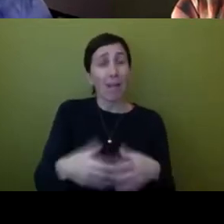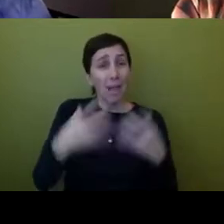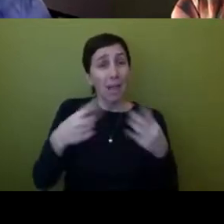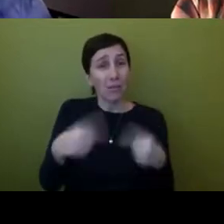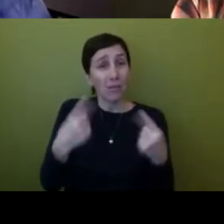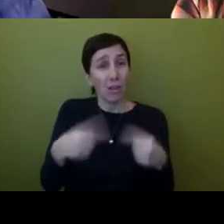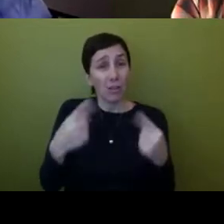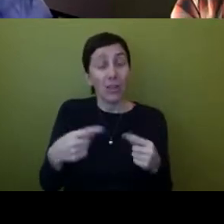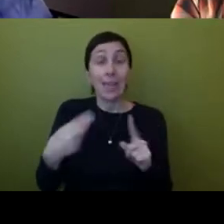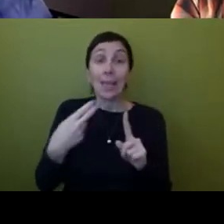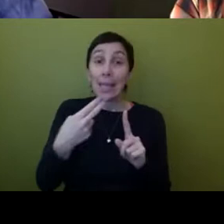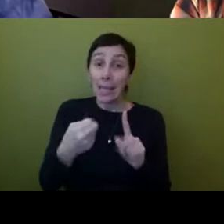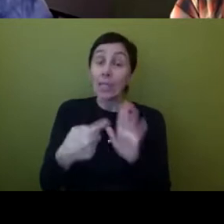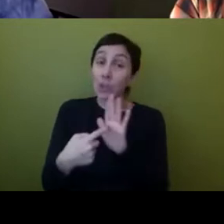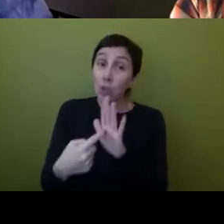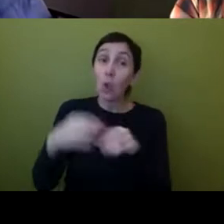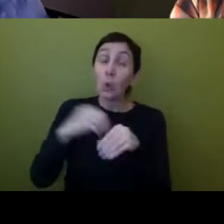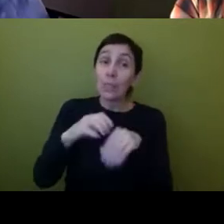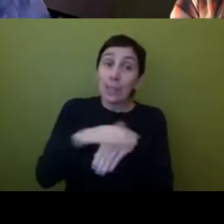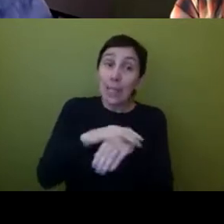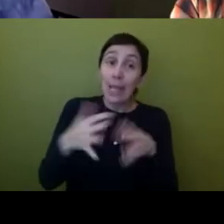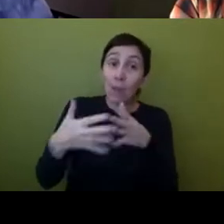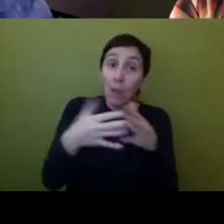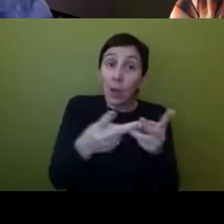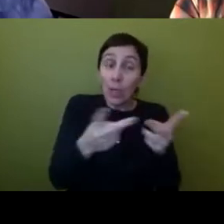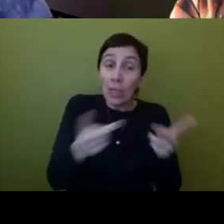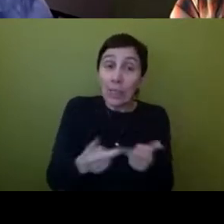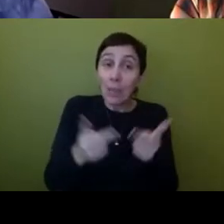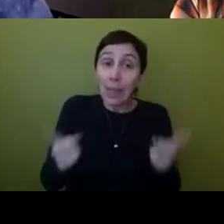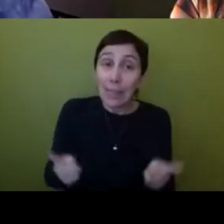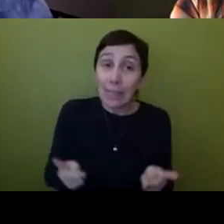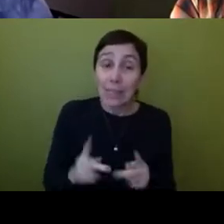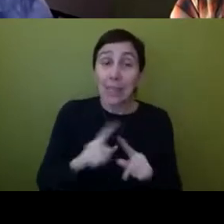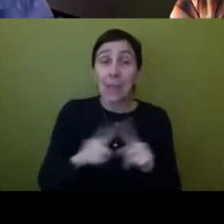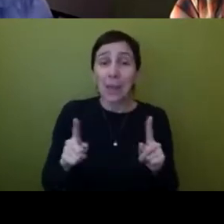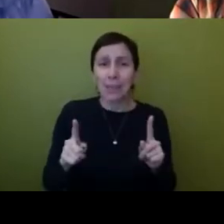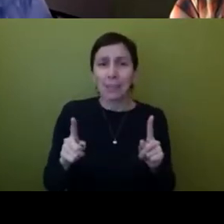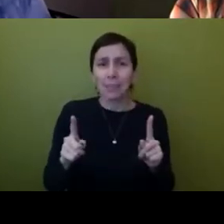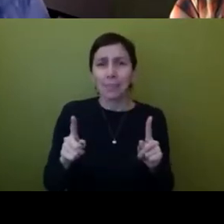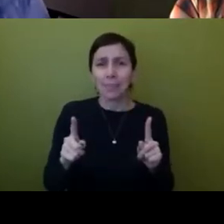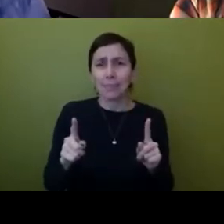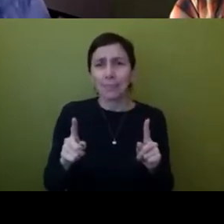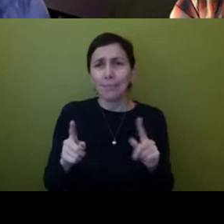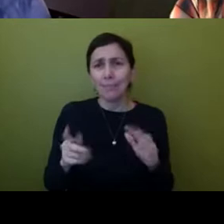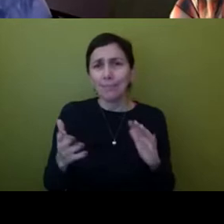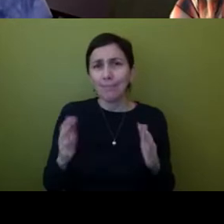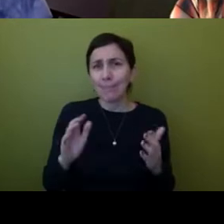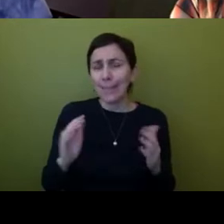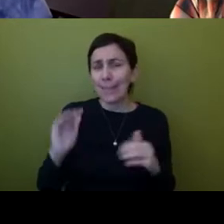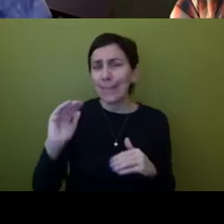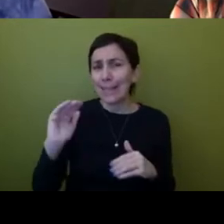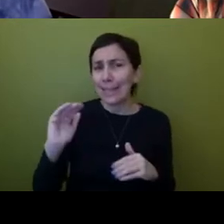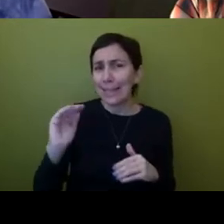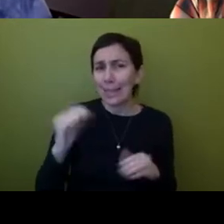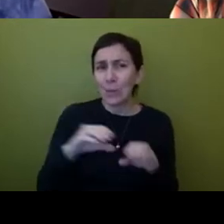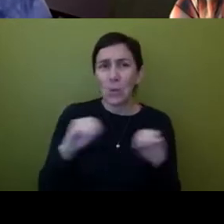you know and he exhibits within native american spaces um but there is no or at least there appears to be nobody has